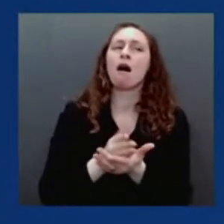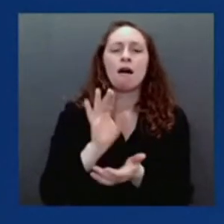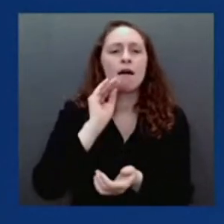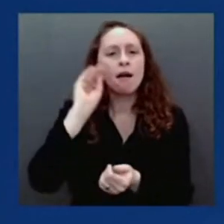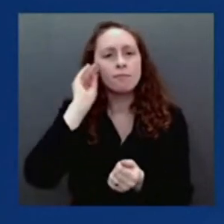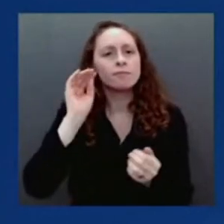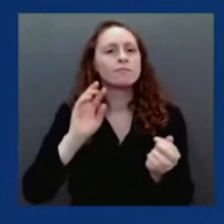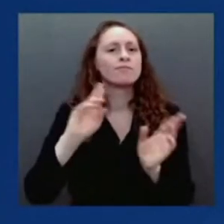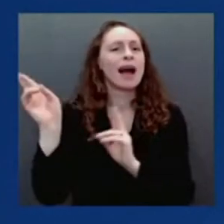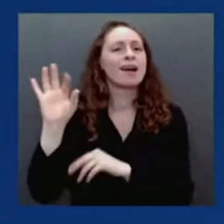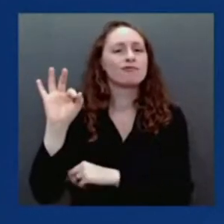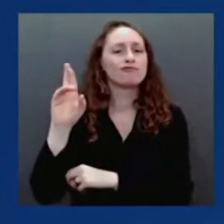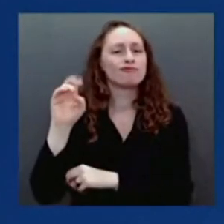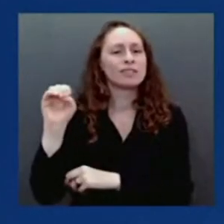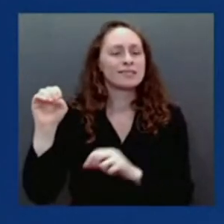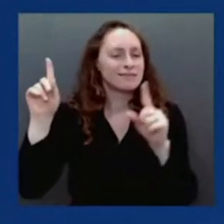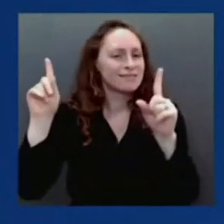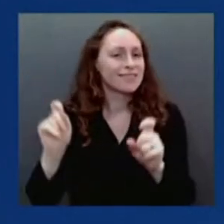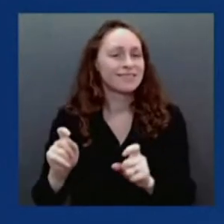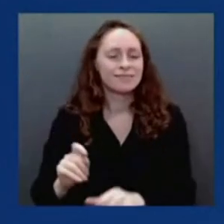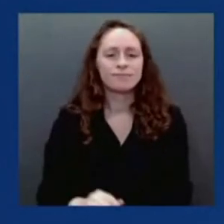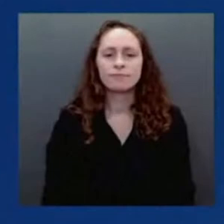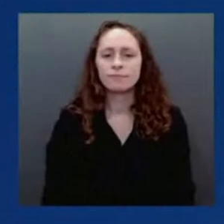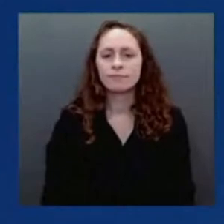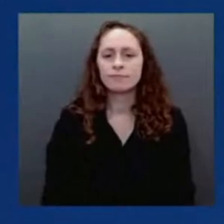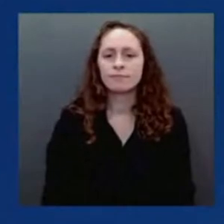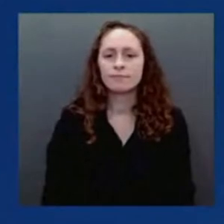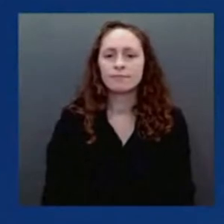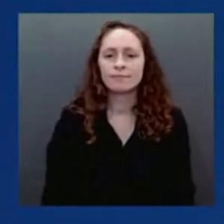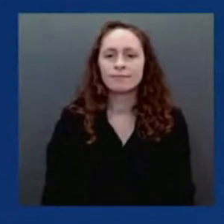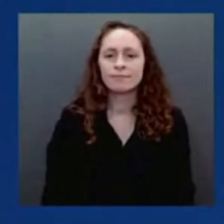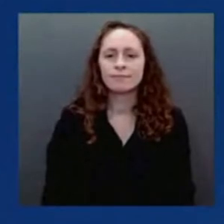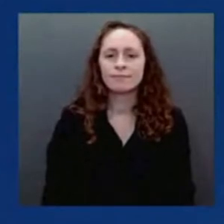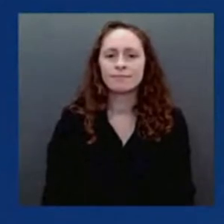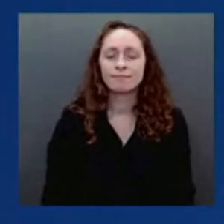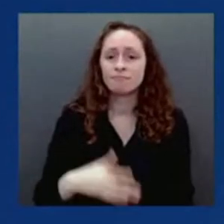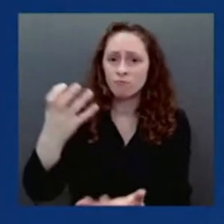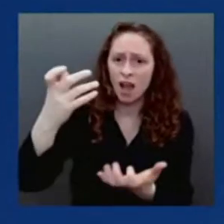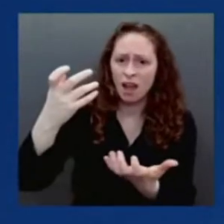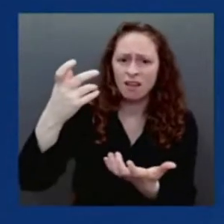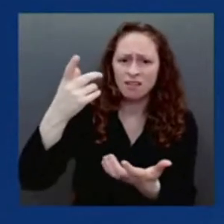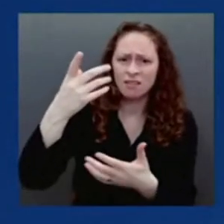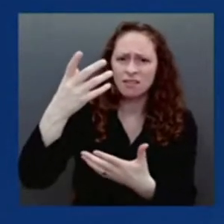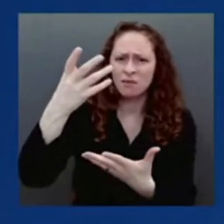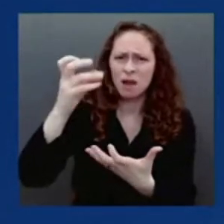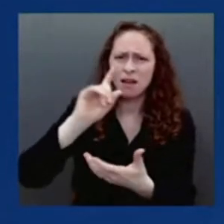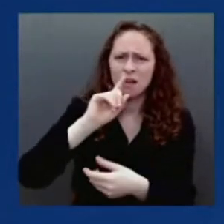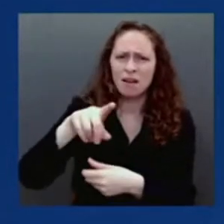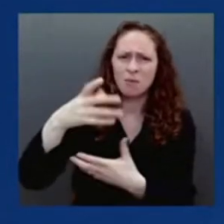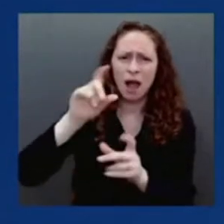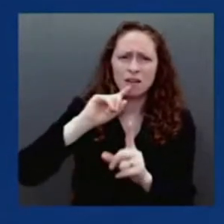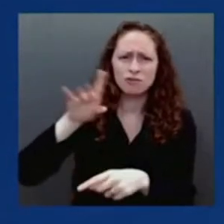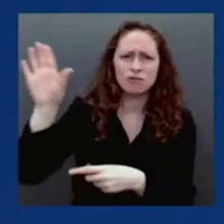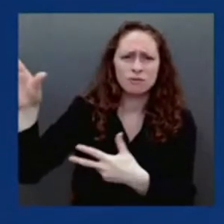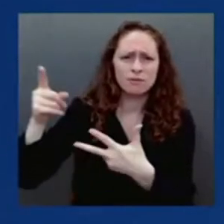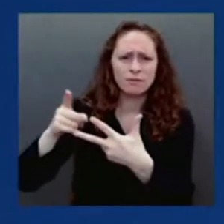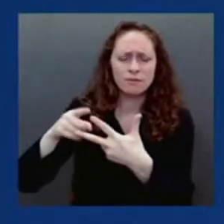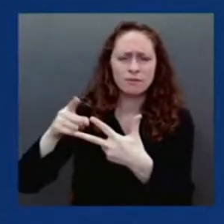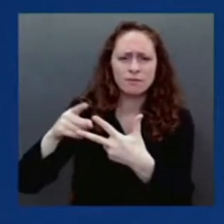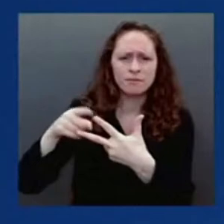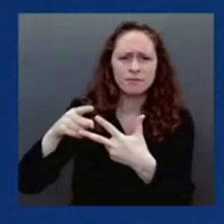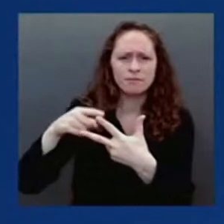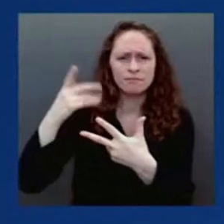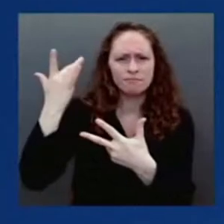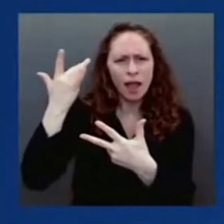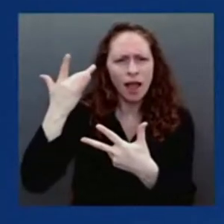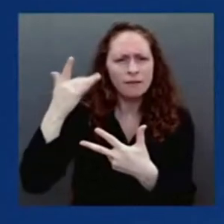Dr. Walensky, do you want to take the second question on the steepness of the decline? And then, Dr. Fauci, if you want to make any comments on